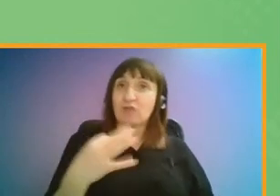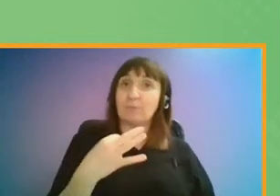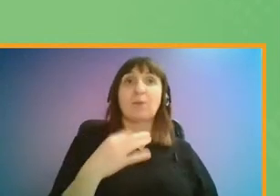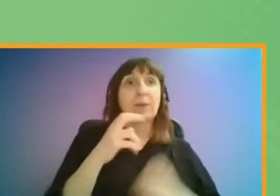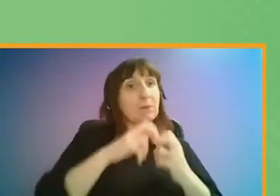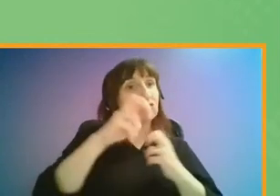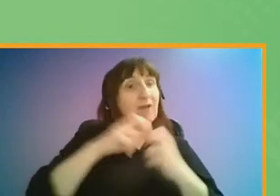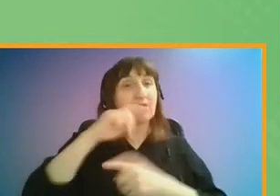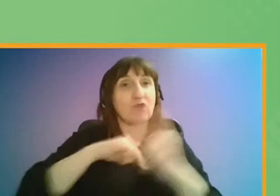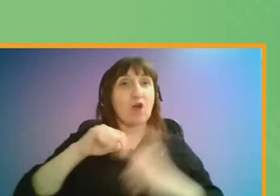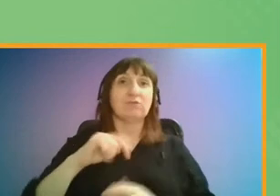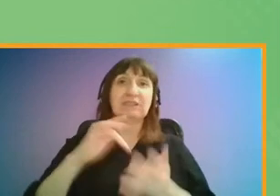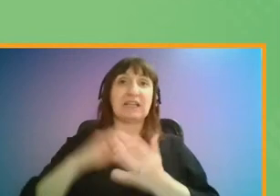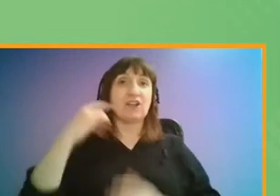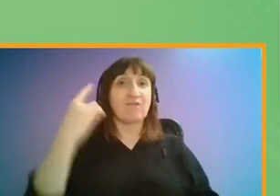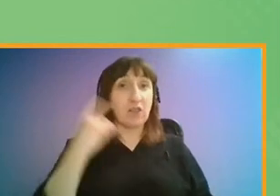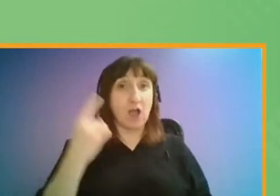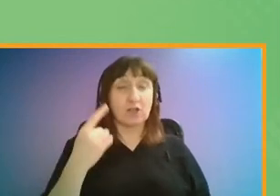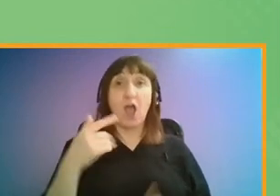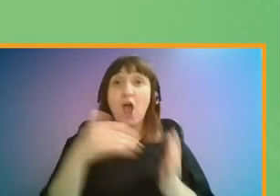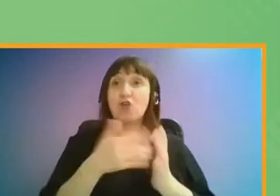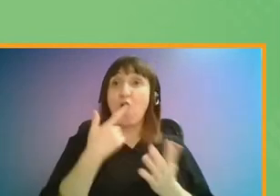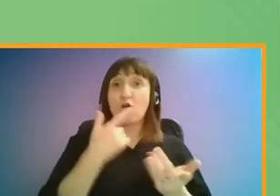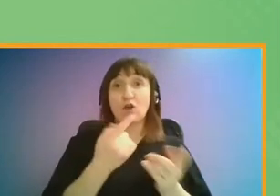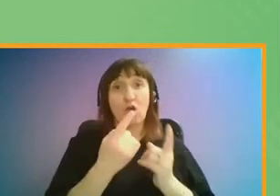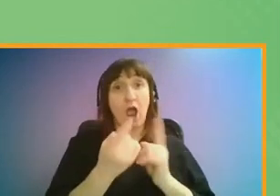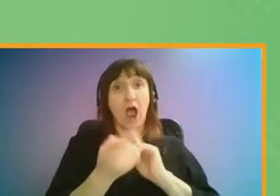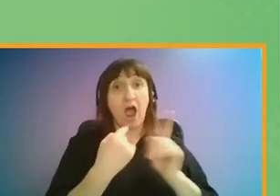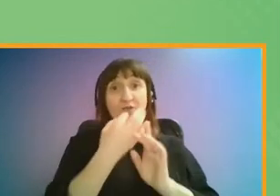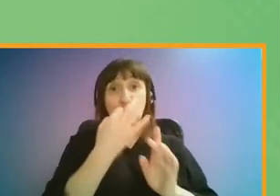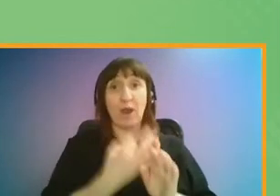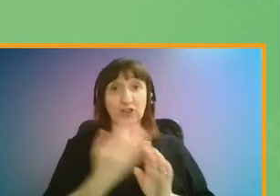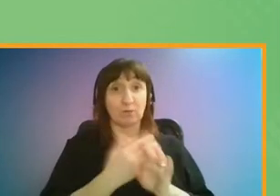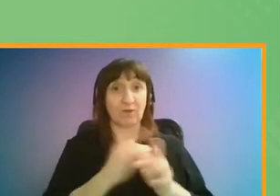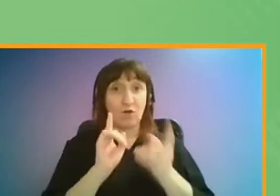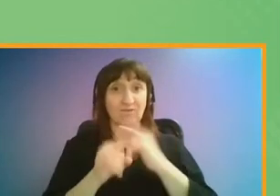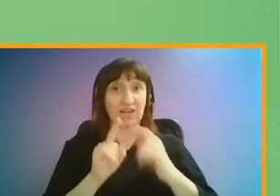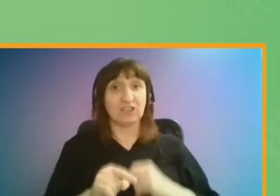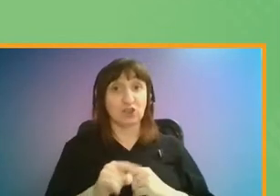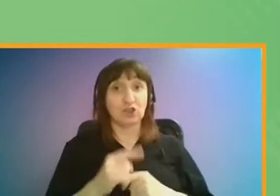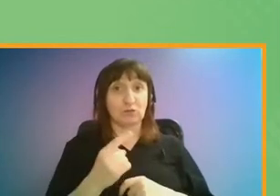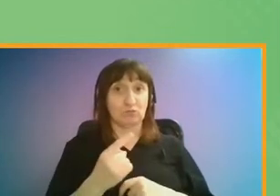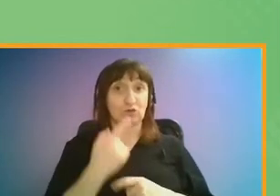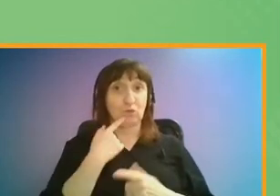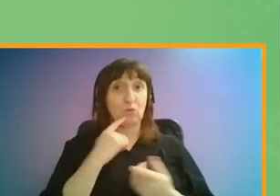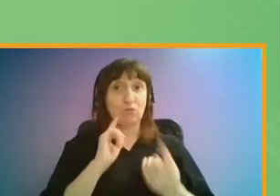in the city. So I think now we're going to be responding to some questions before finishing the event, so thanks.